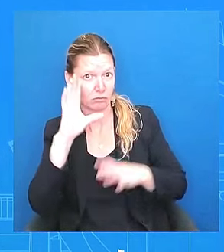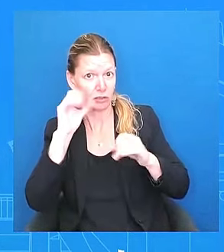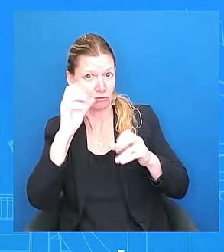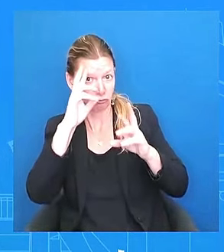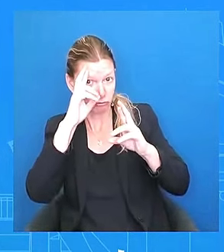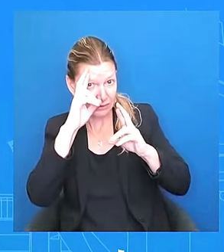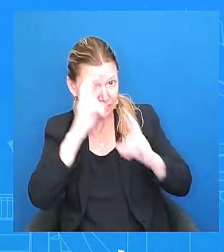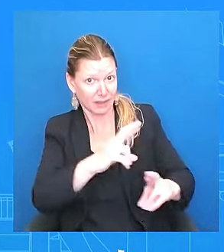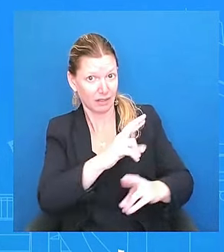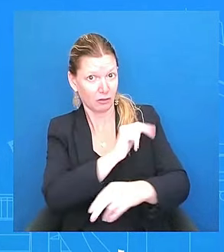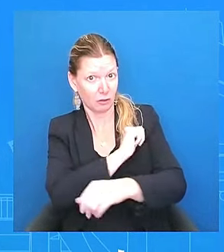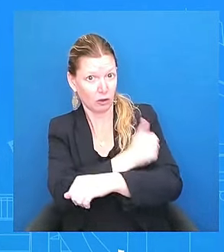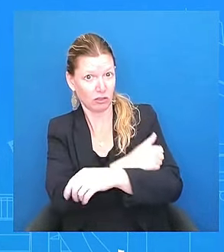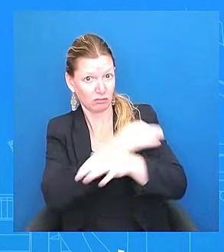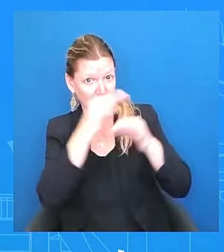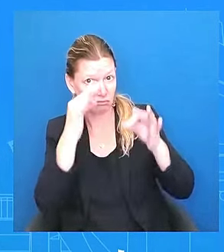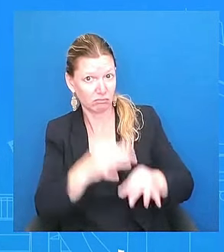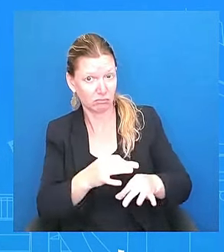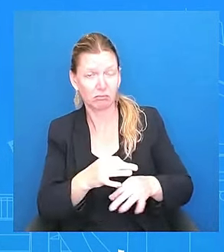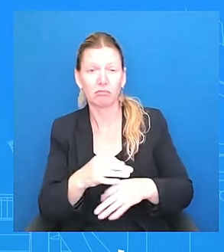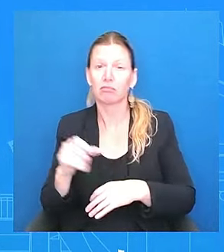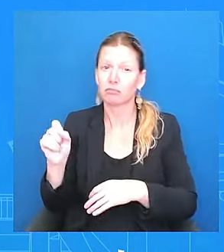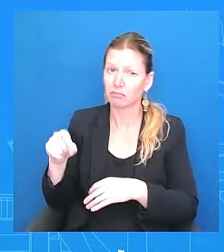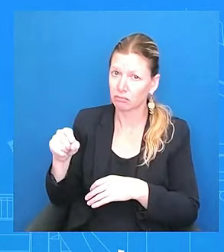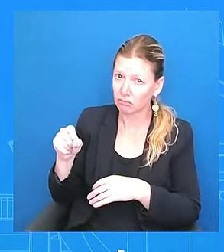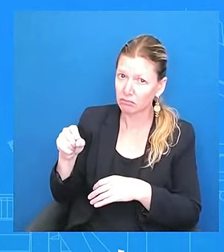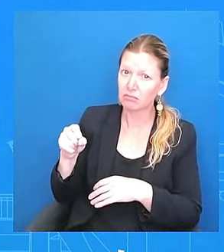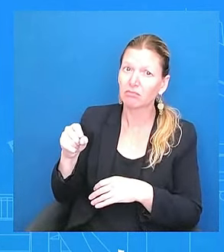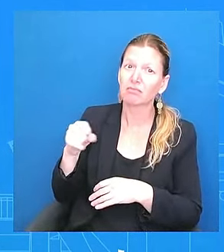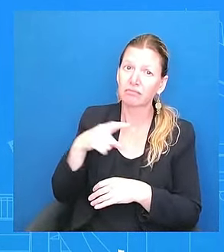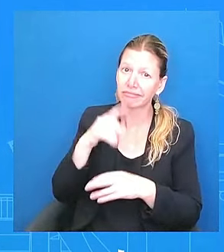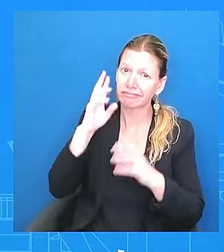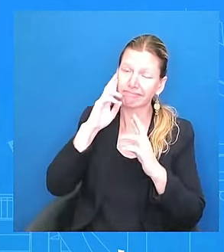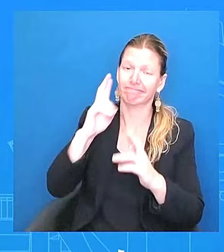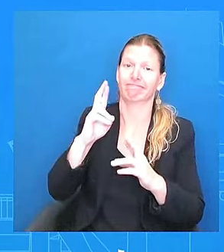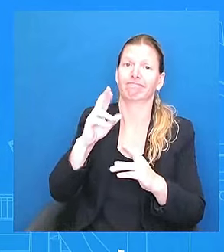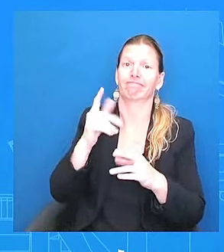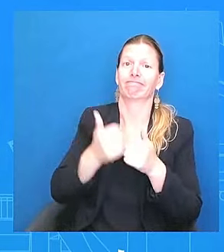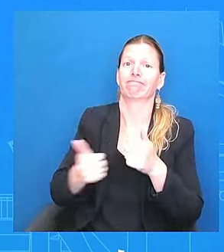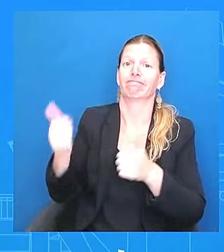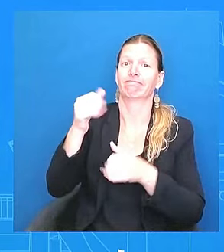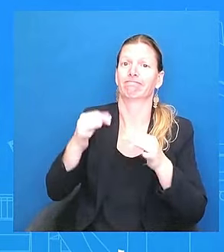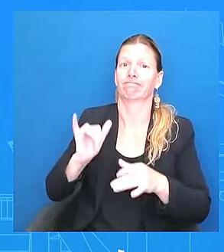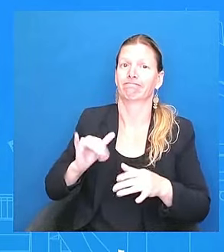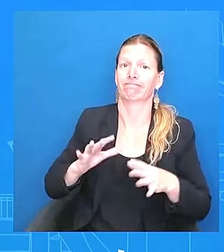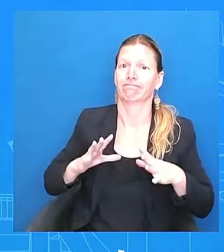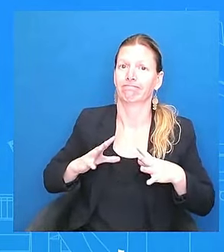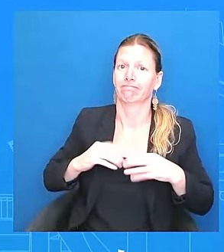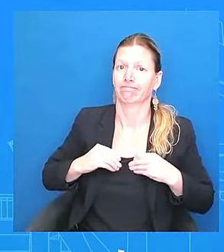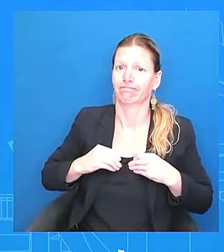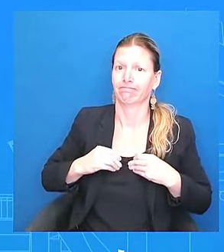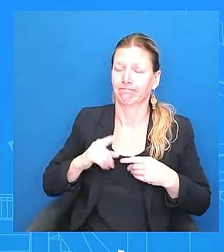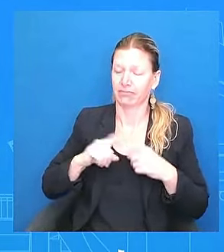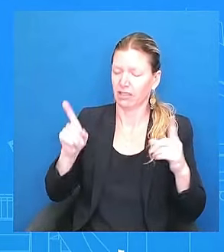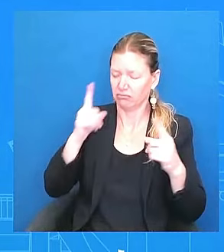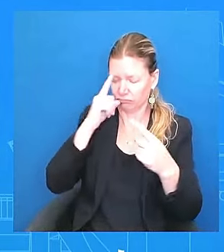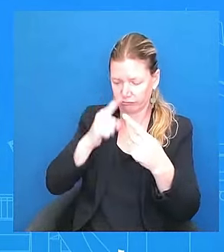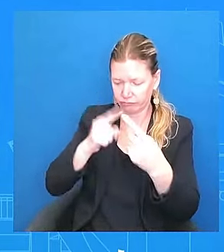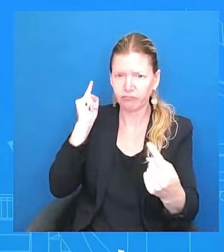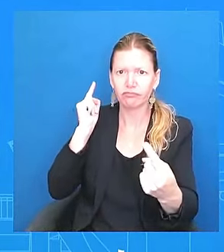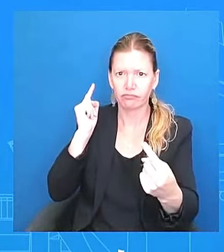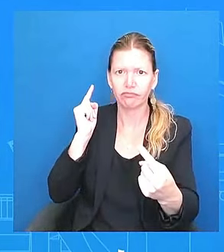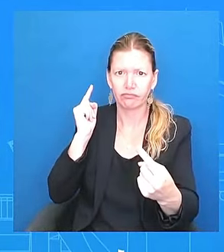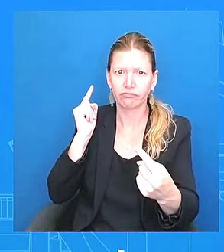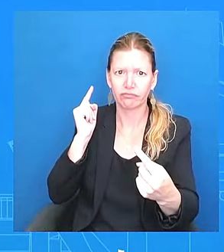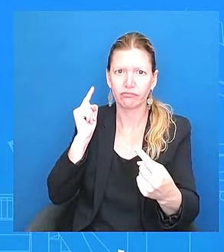Absolutely. It is unprecedented. It is dangerous. And that's why the president wanted to make sure that the American people heard directly